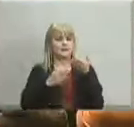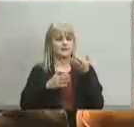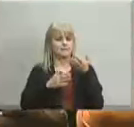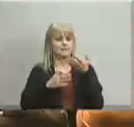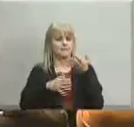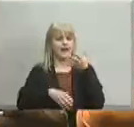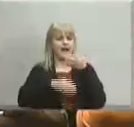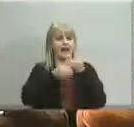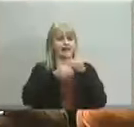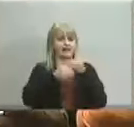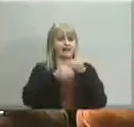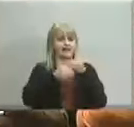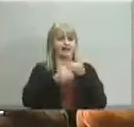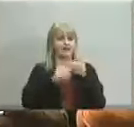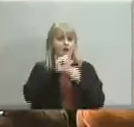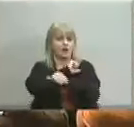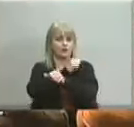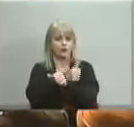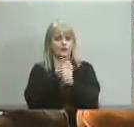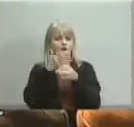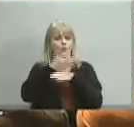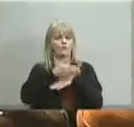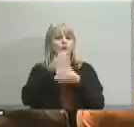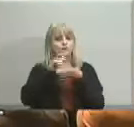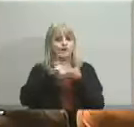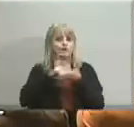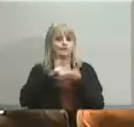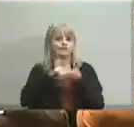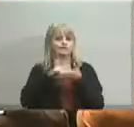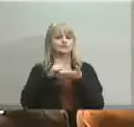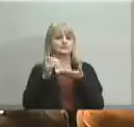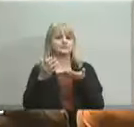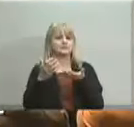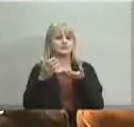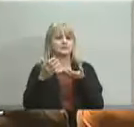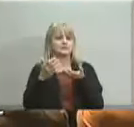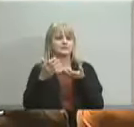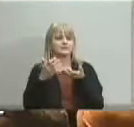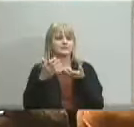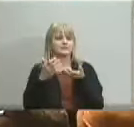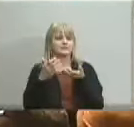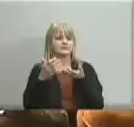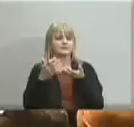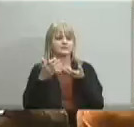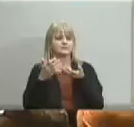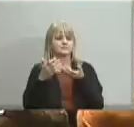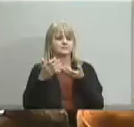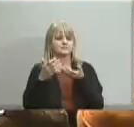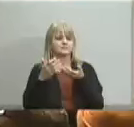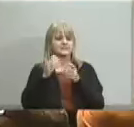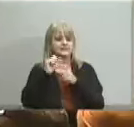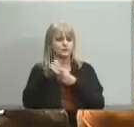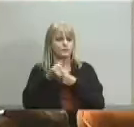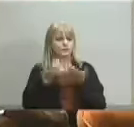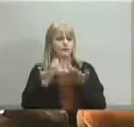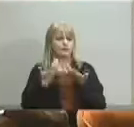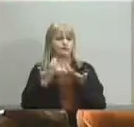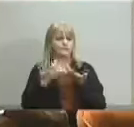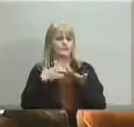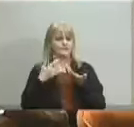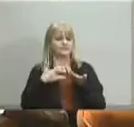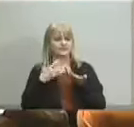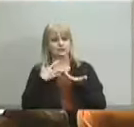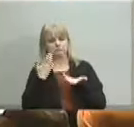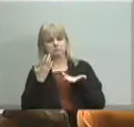over the pipeline i mean i may you guys tell me if i'm wrong but i think we're talking about how do we get it um